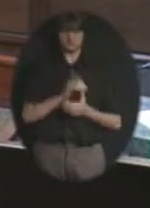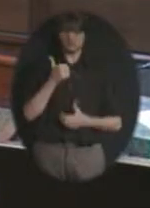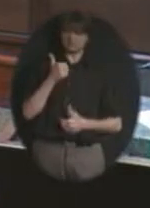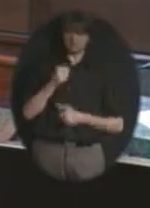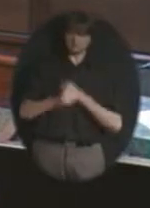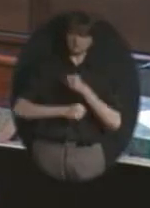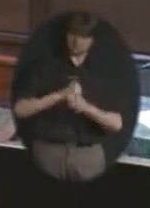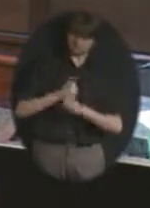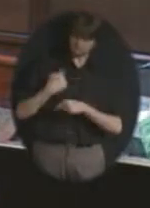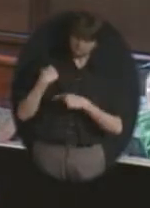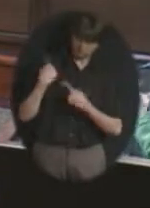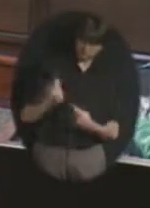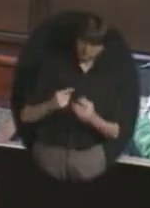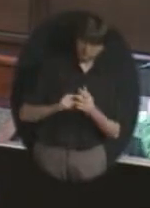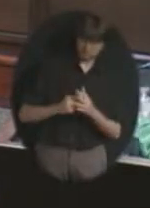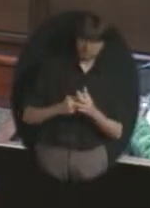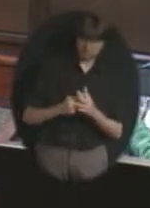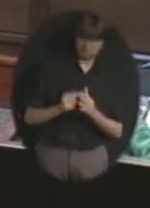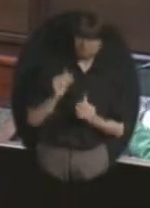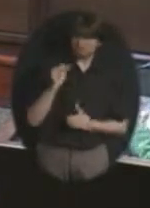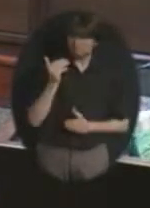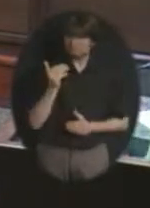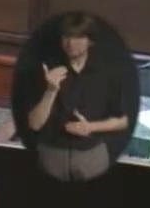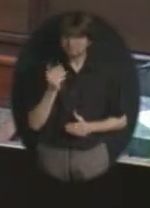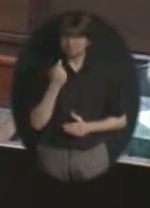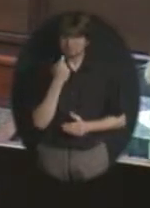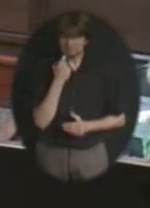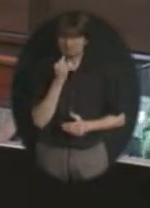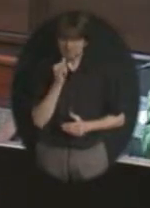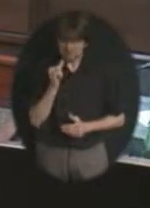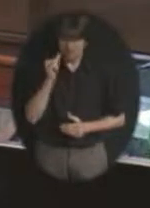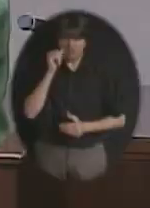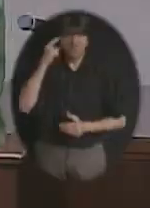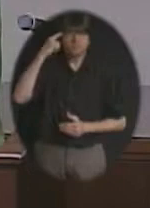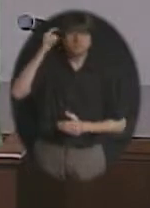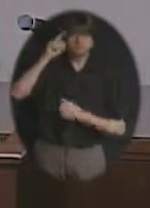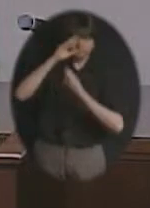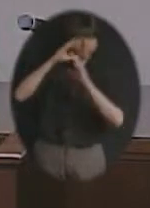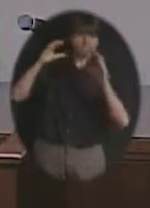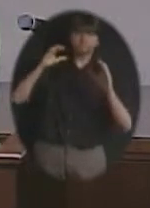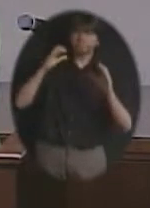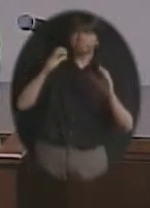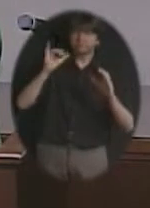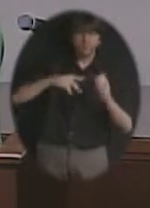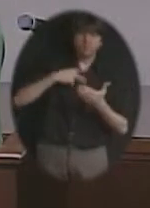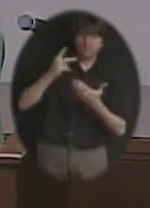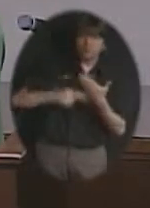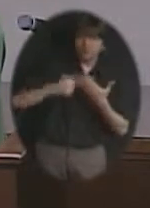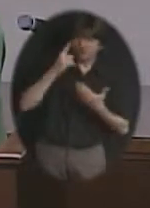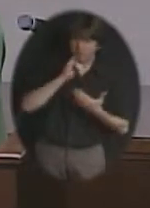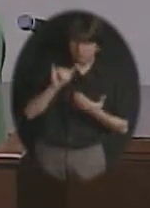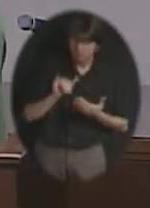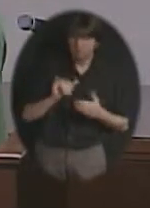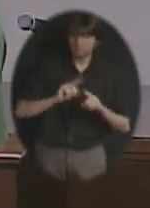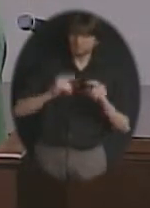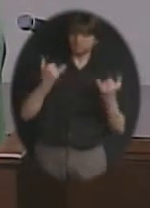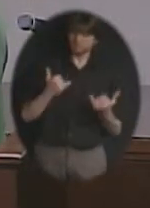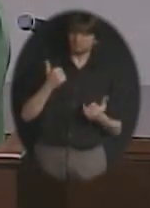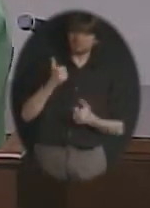it seems like just yesterday when this was a dream that we were dreaming through a variety of input that was shared with the community.